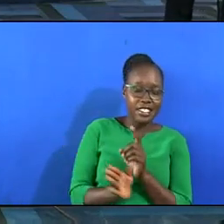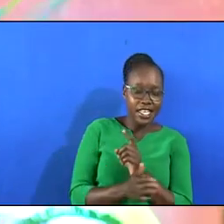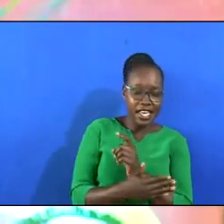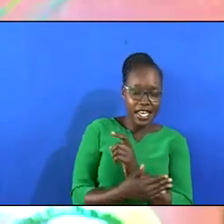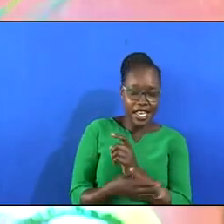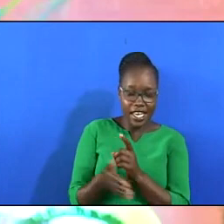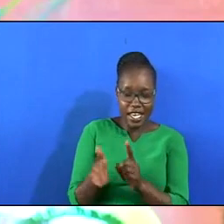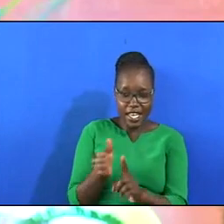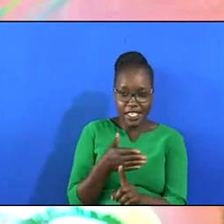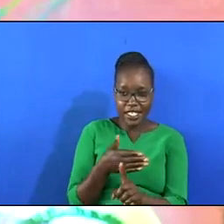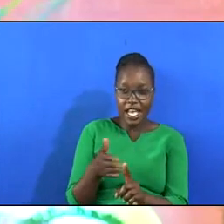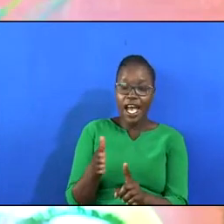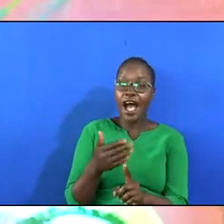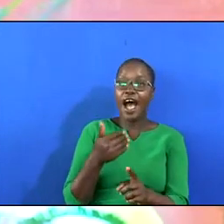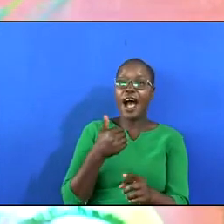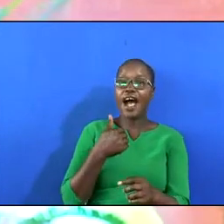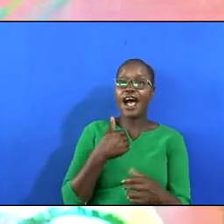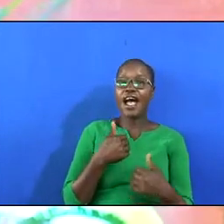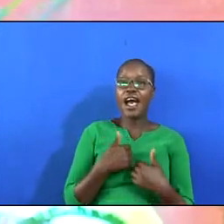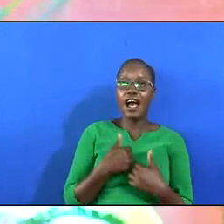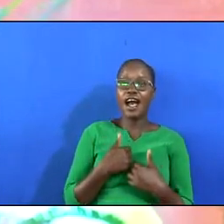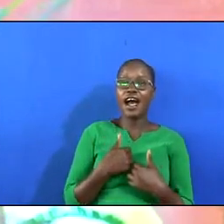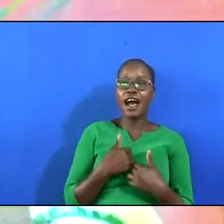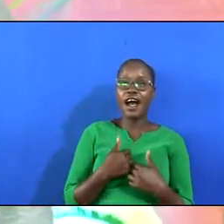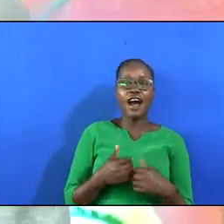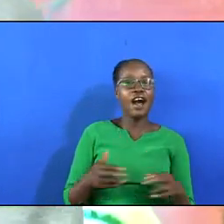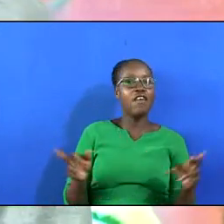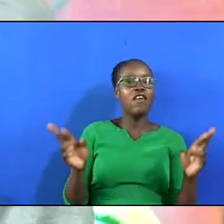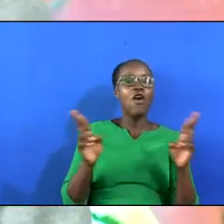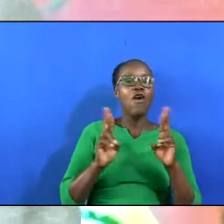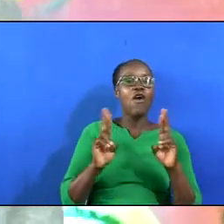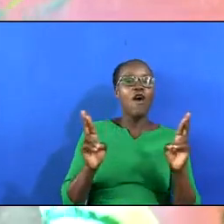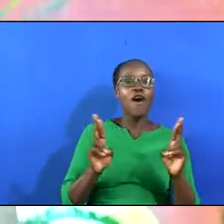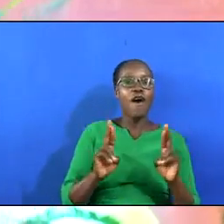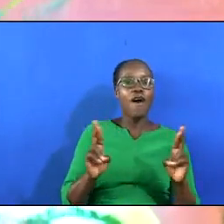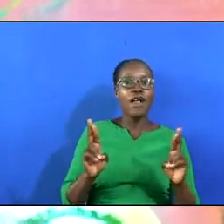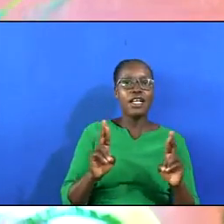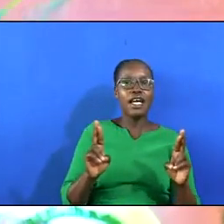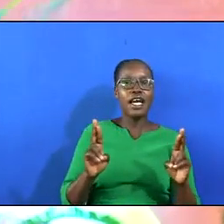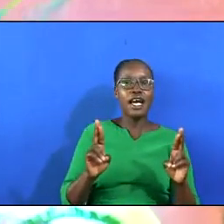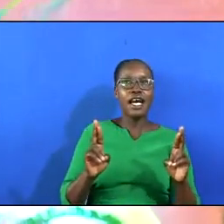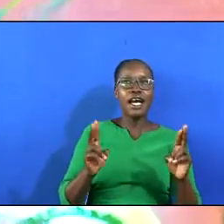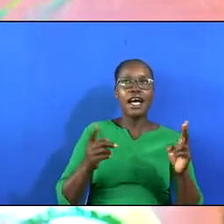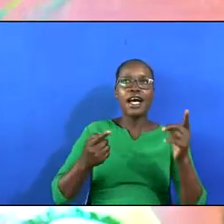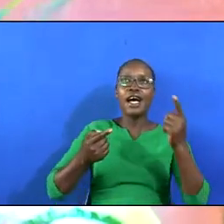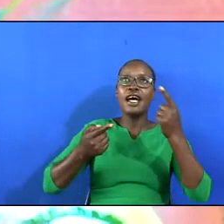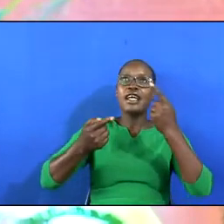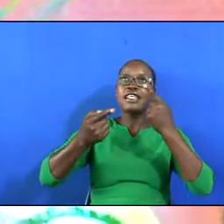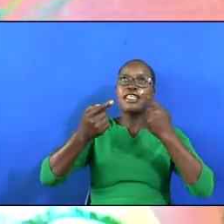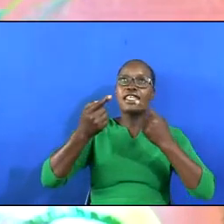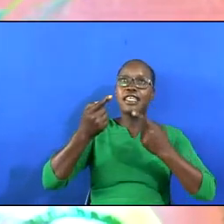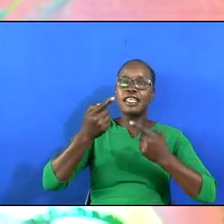and slits I have only